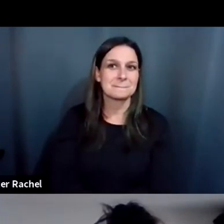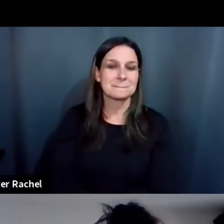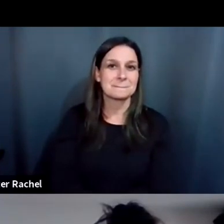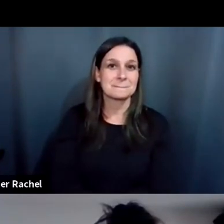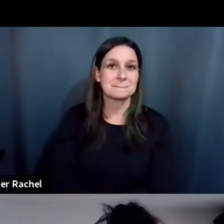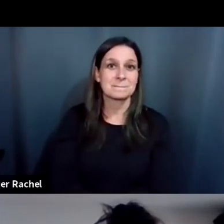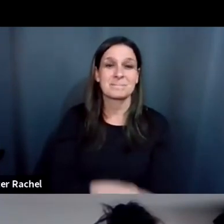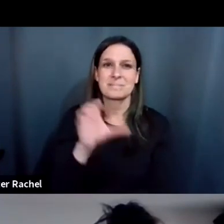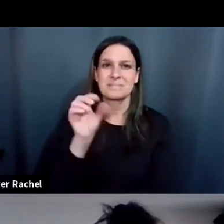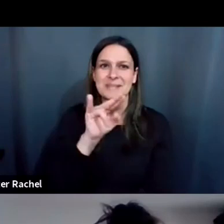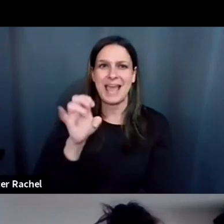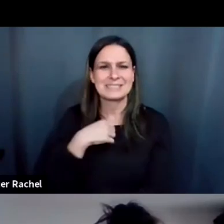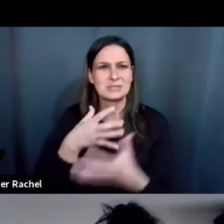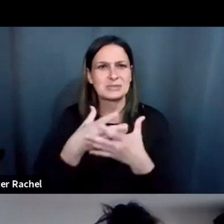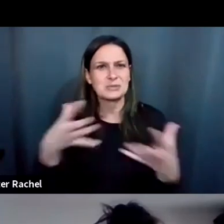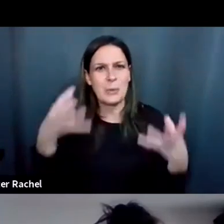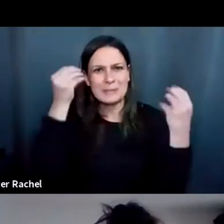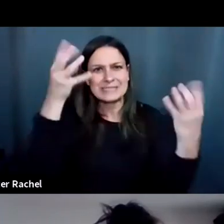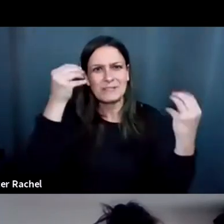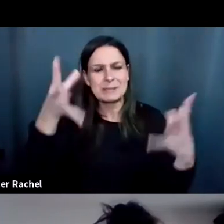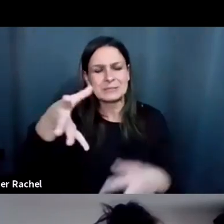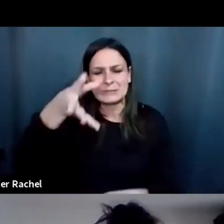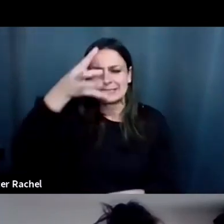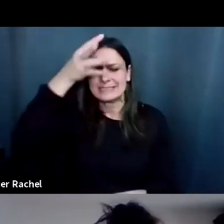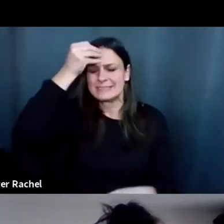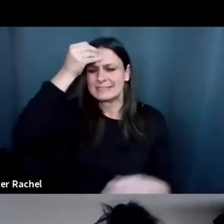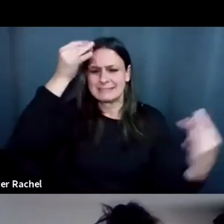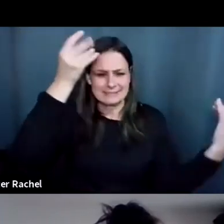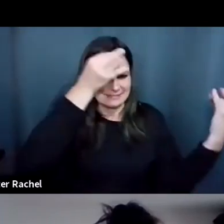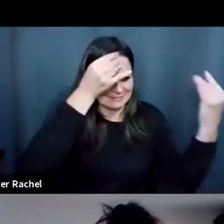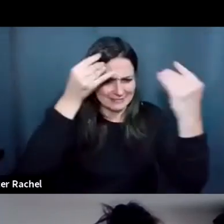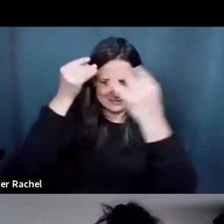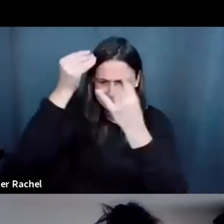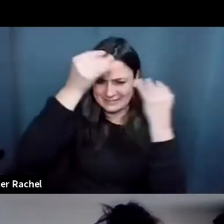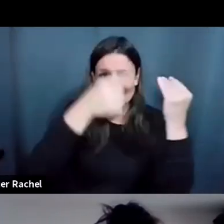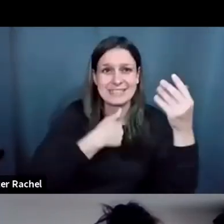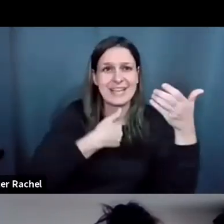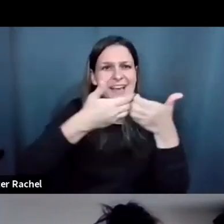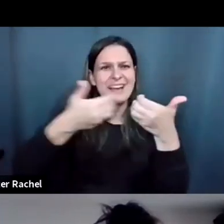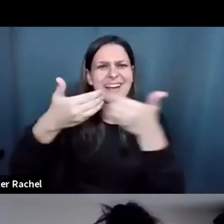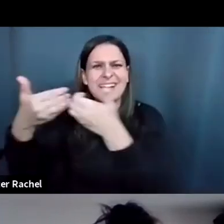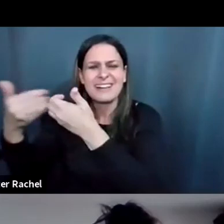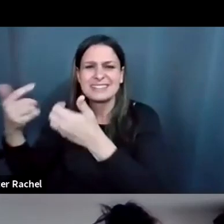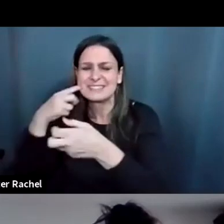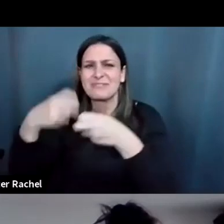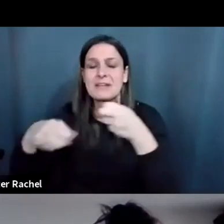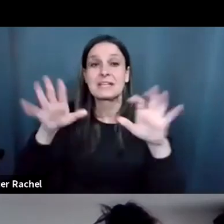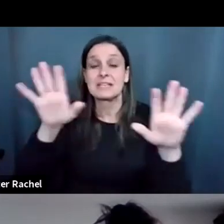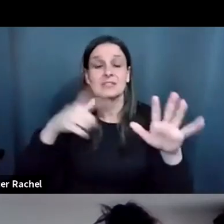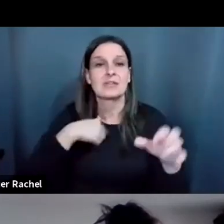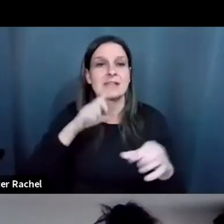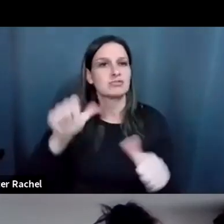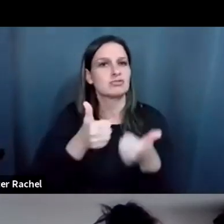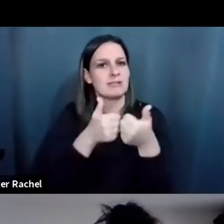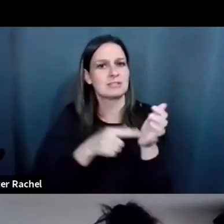There's so much information to, um, keeping it separate silos. Um, it must be a challenge